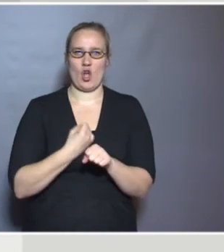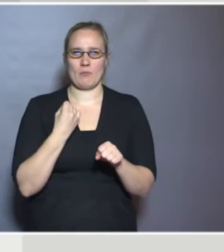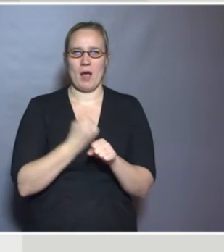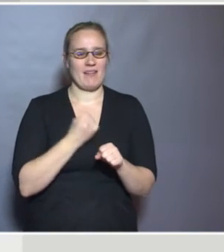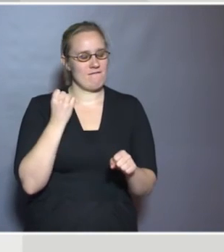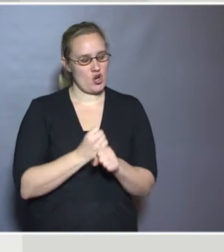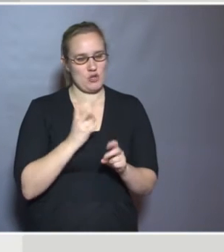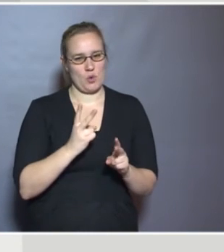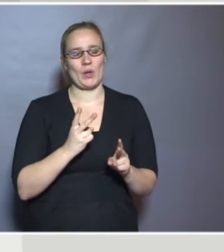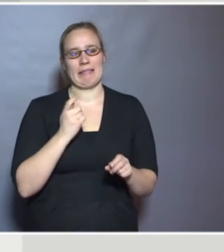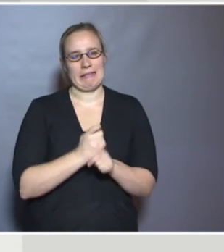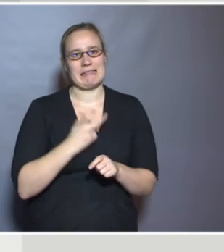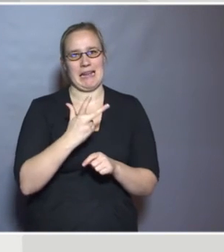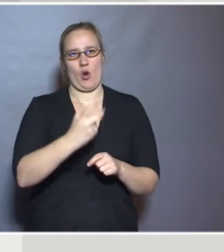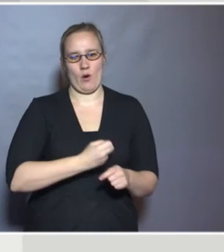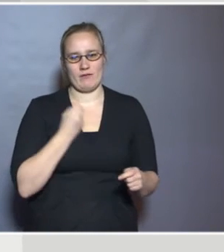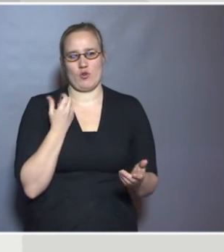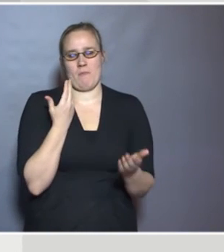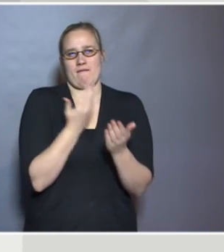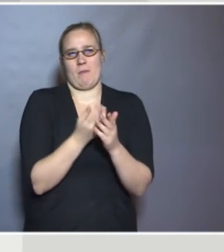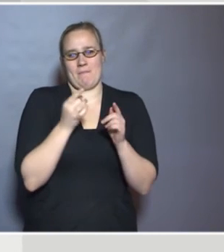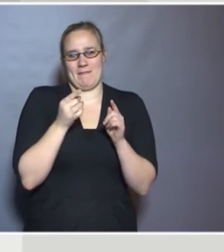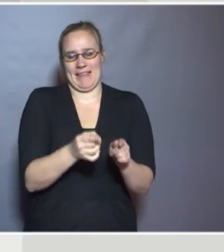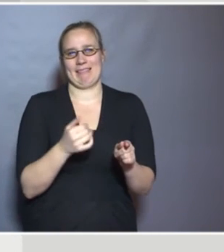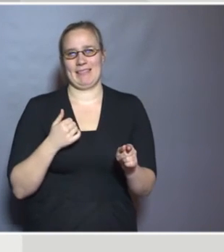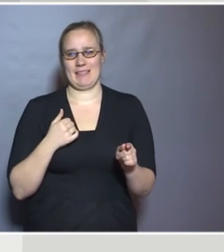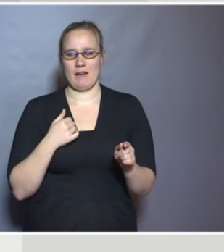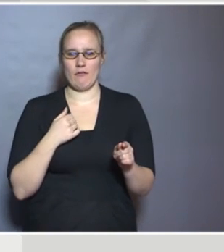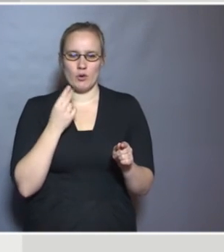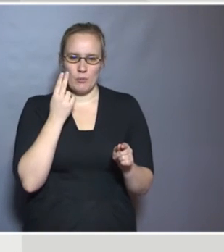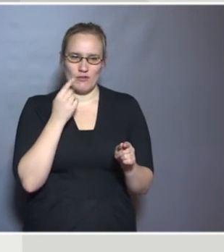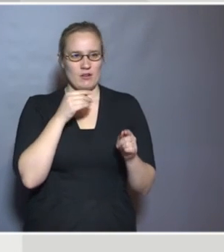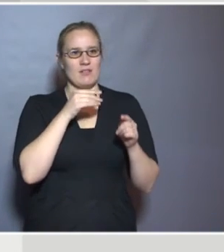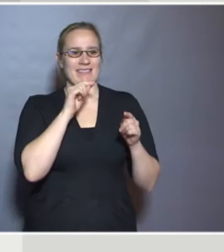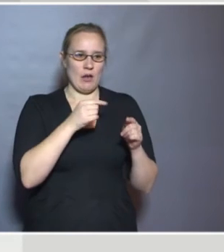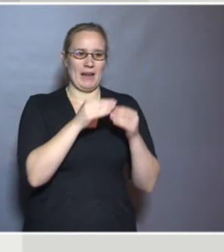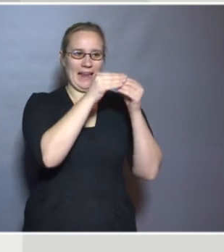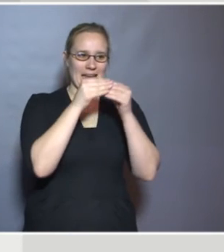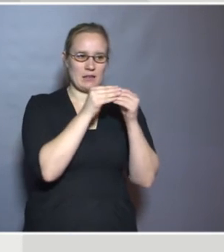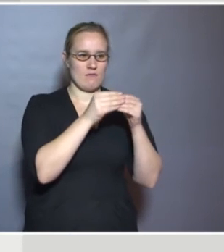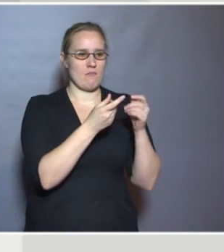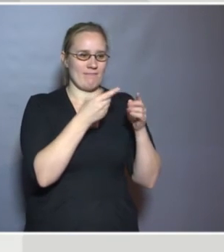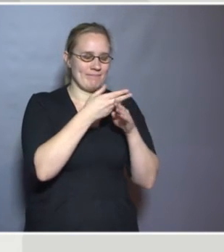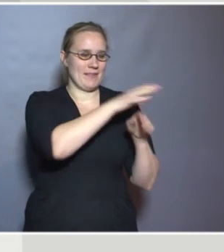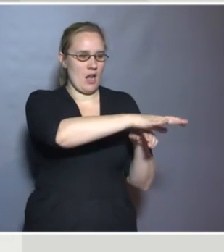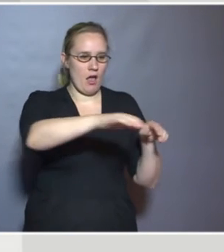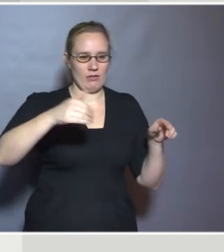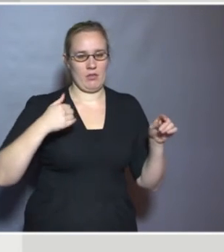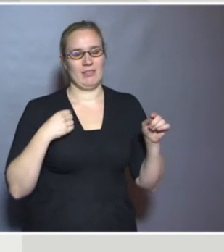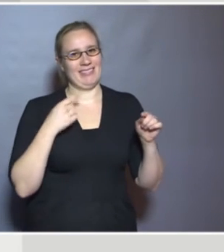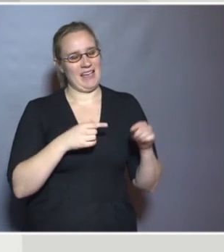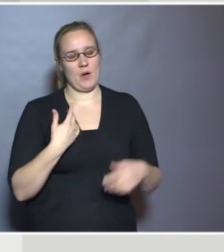almost three years to reach fruition, because to reach these sorts of agreements with the countries really has been